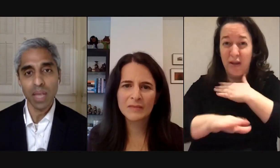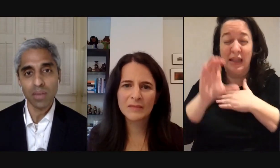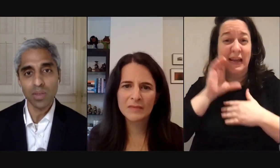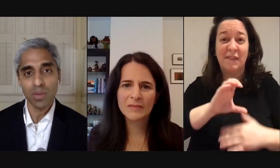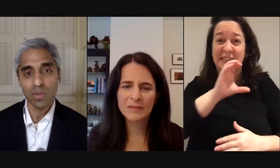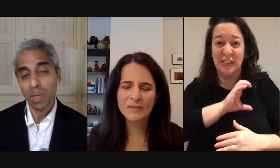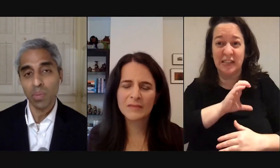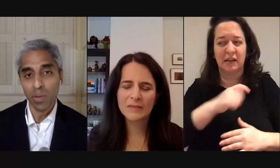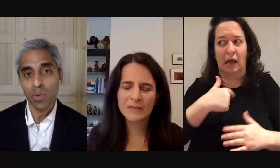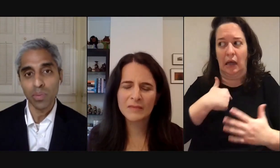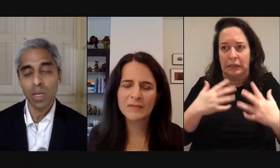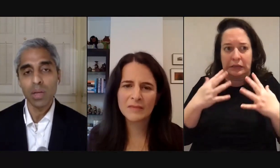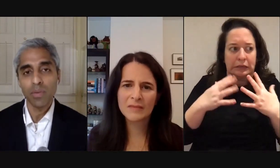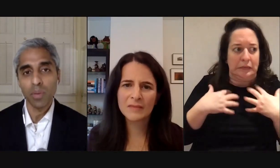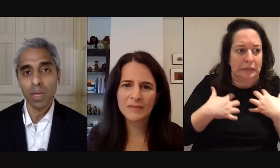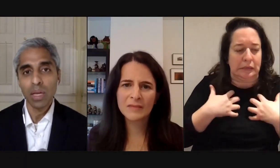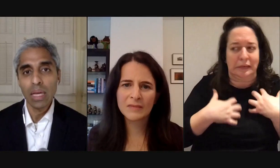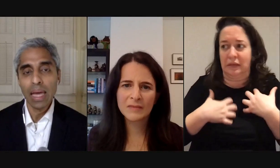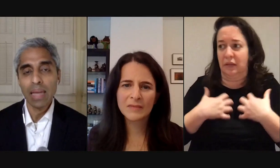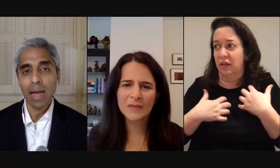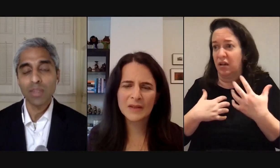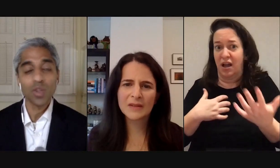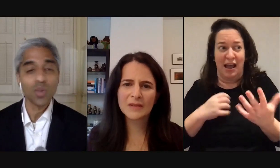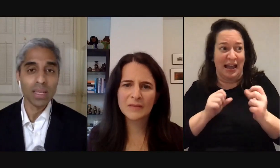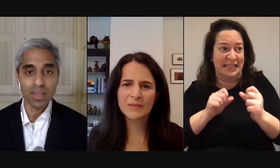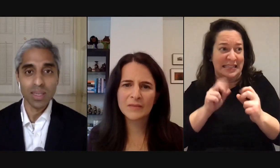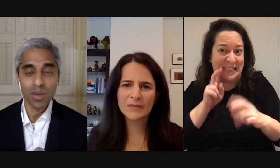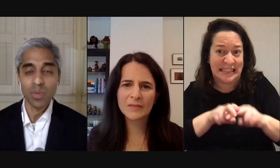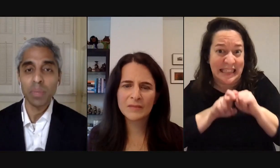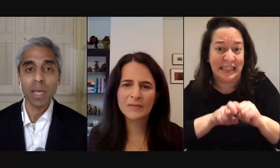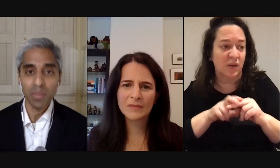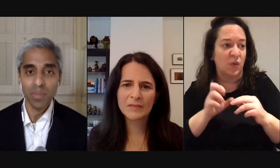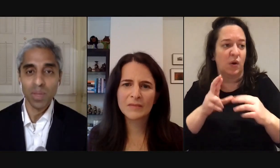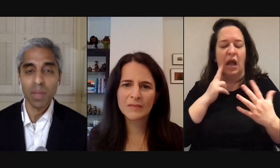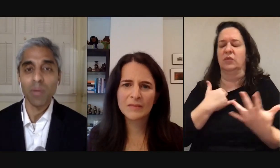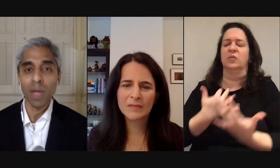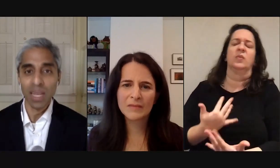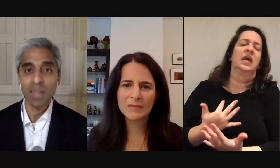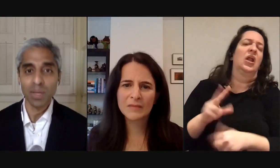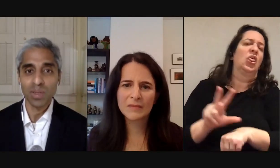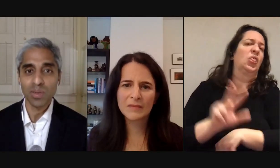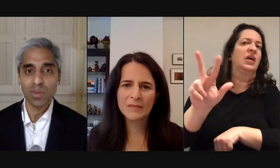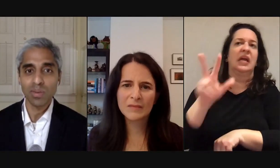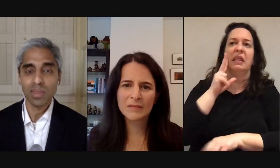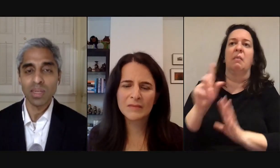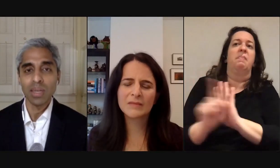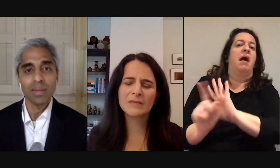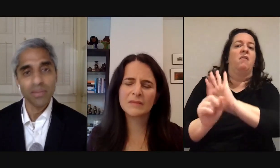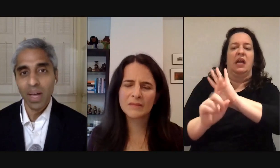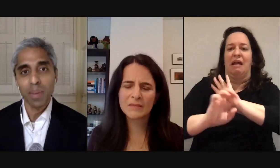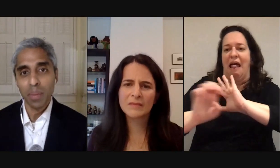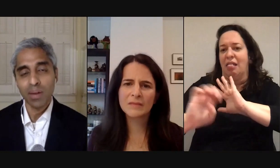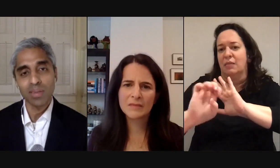somebody to sit next to or somebody would make room for me and i just couldn't wait until 3 pm when the bell rang in elementary school to